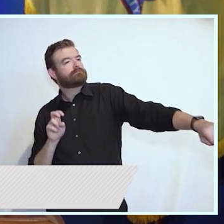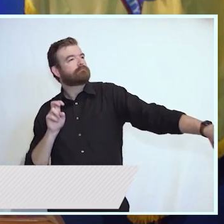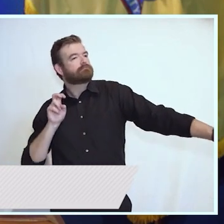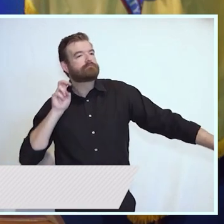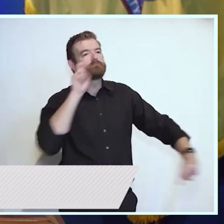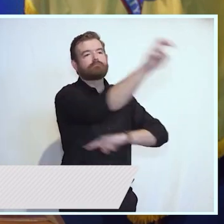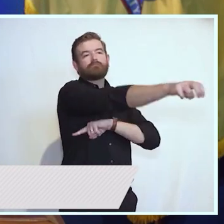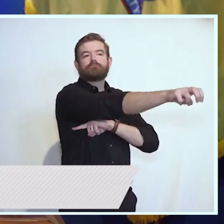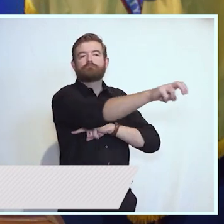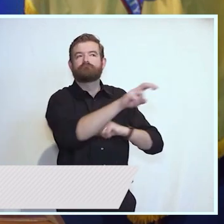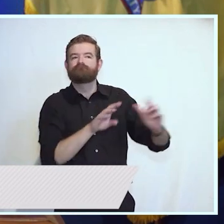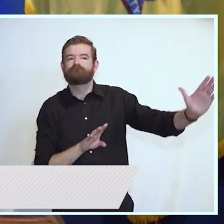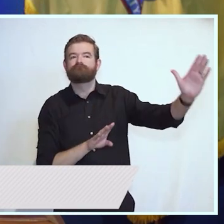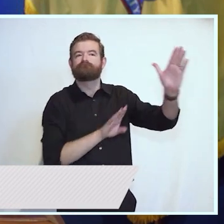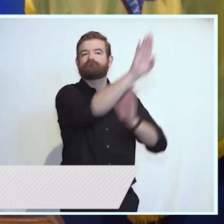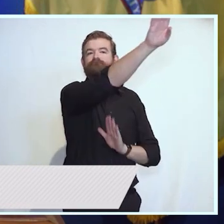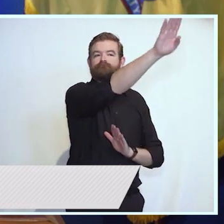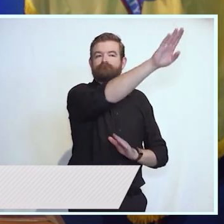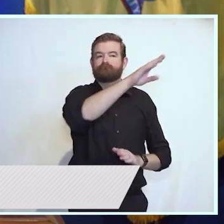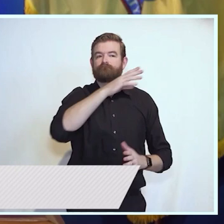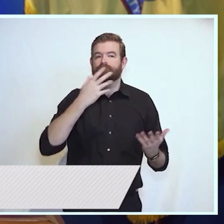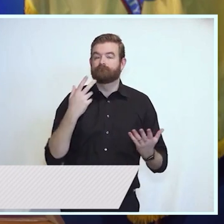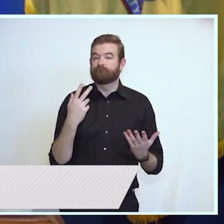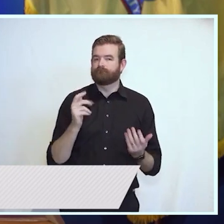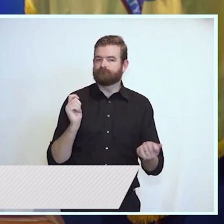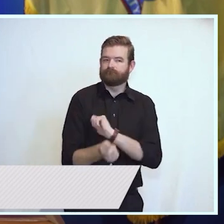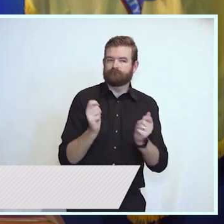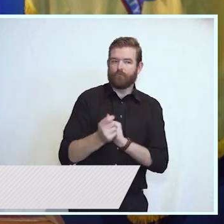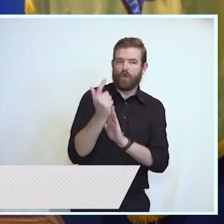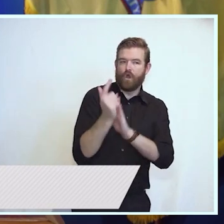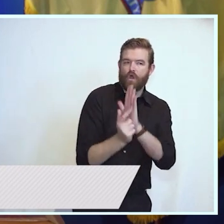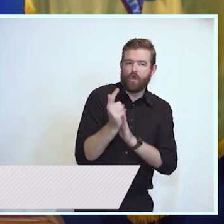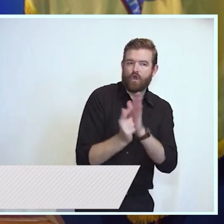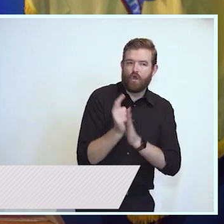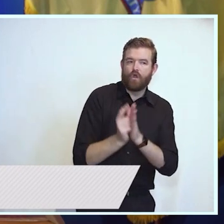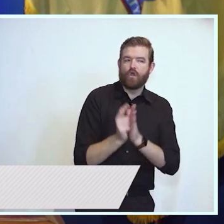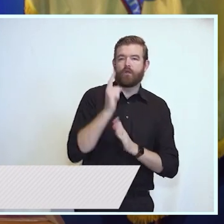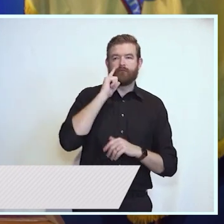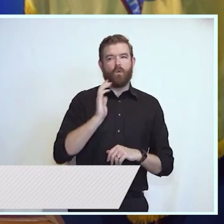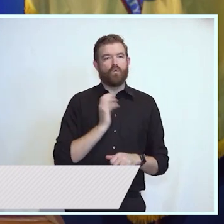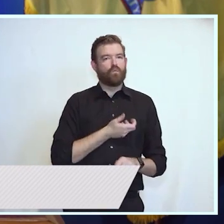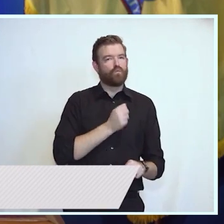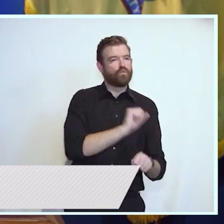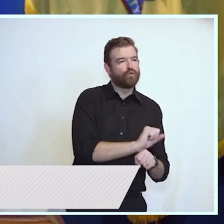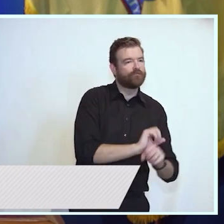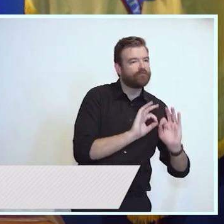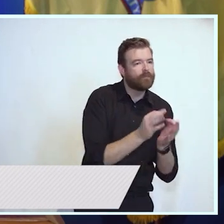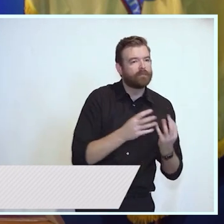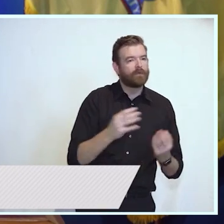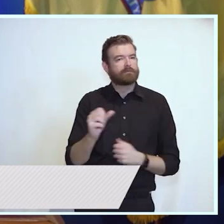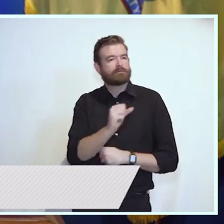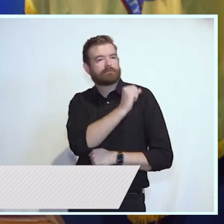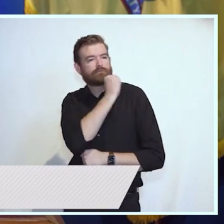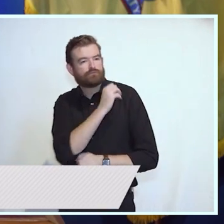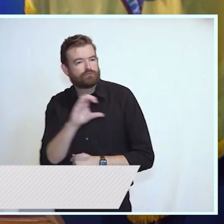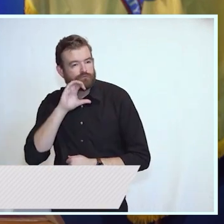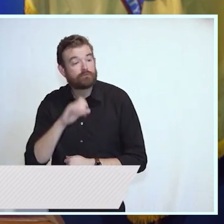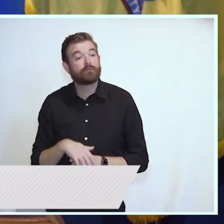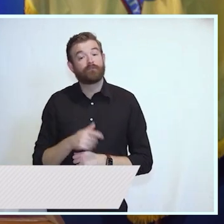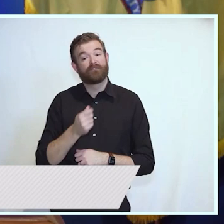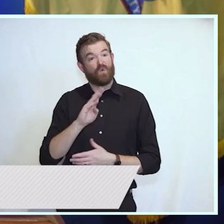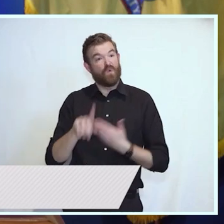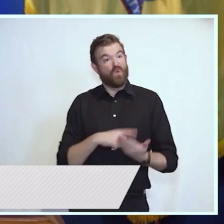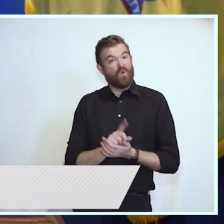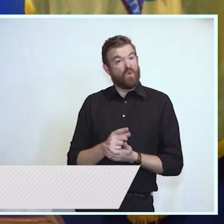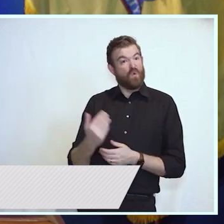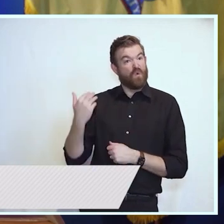families and seniors. A few hours ago, my partners in the legislature swore their oaths as the representatives of the